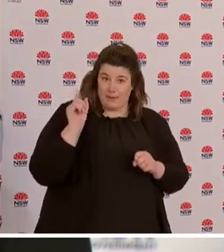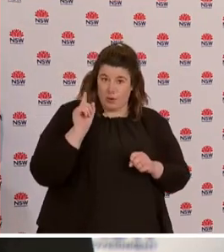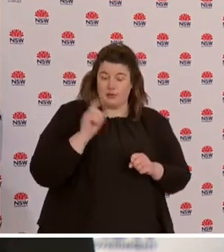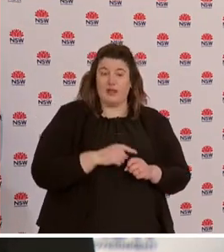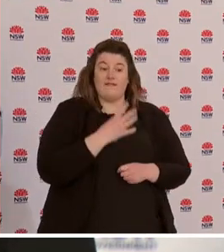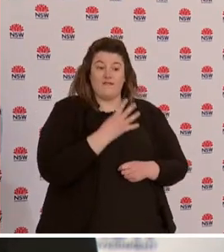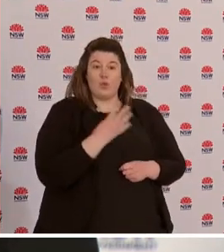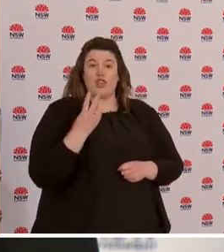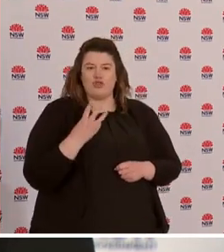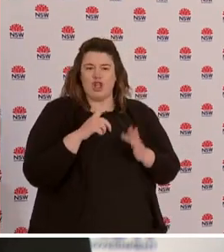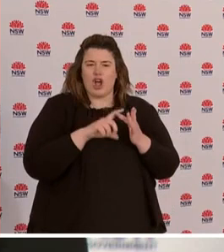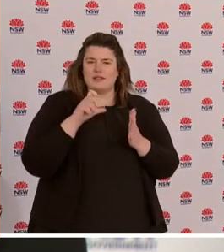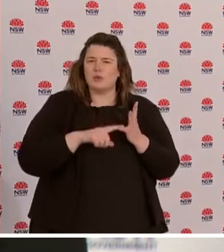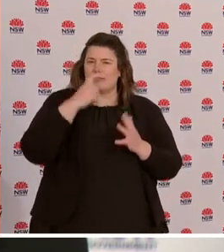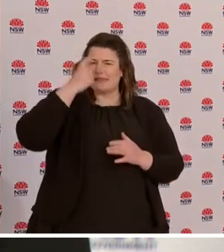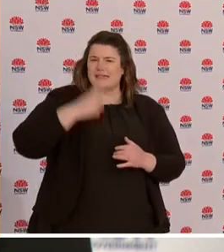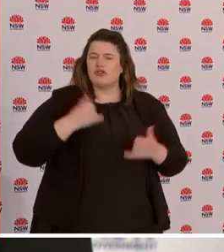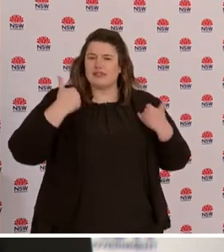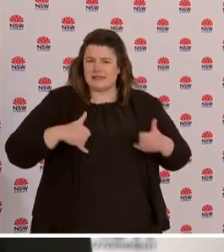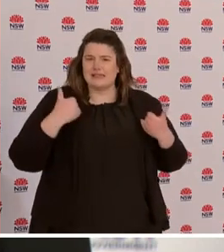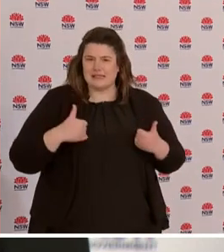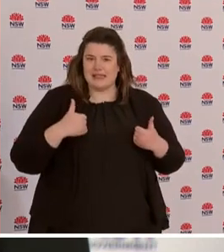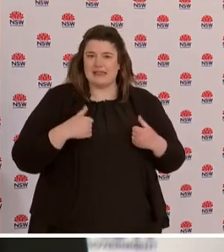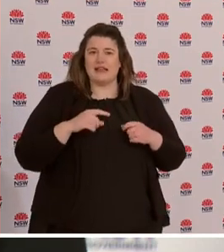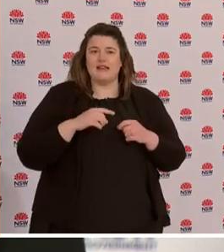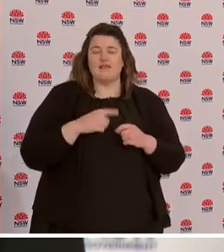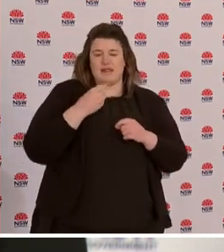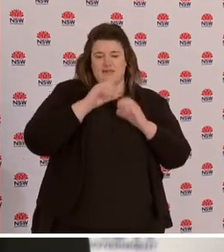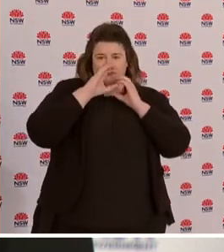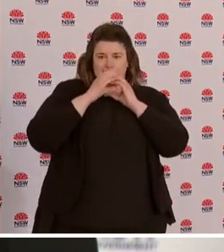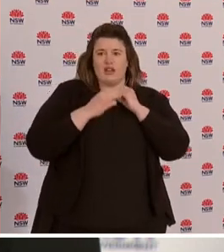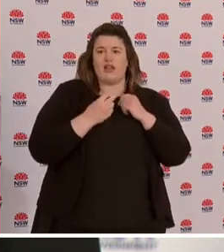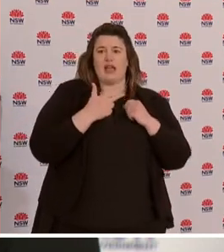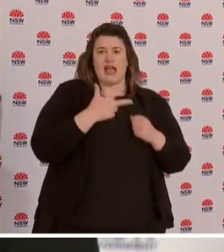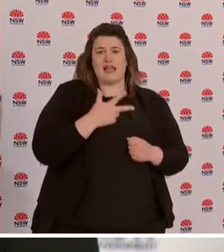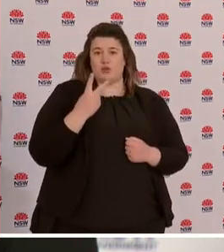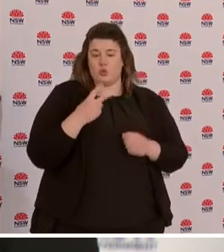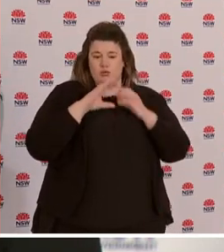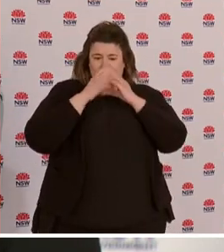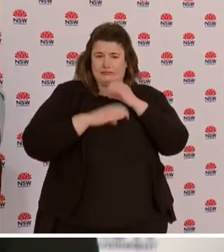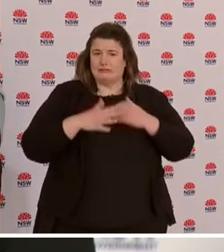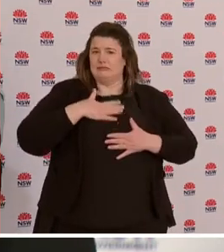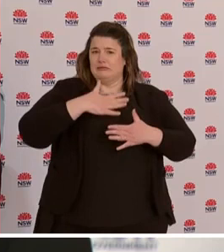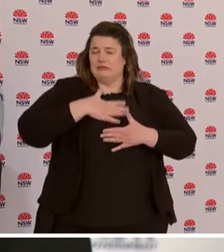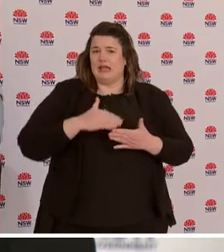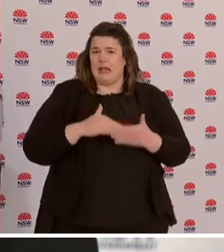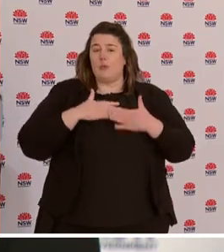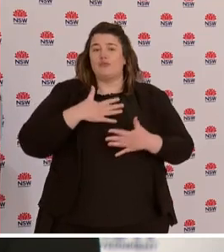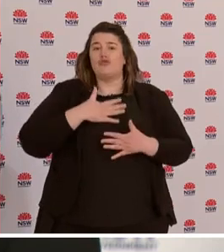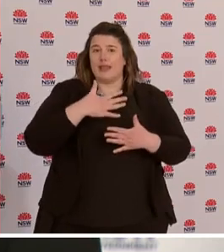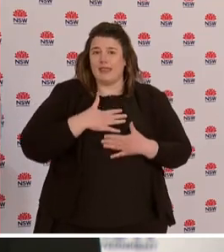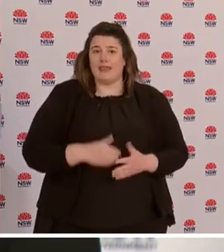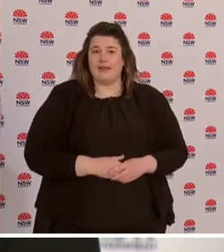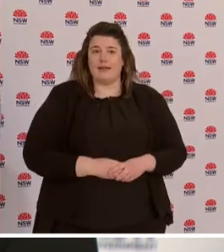intensive care, 18 of whom require ventilation. So this is a very serious disease. Of those 141,